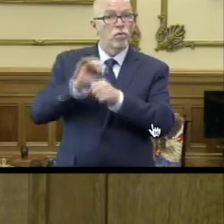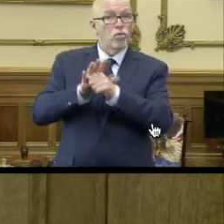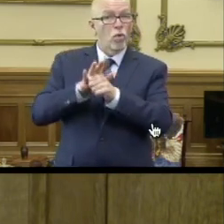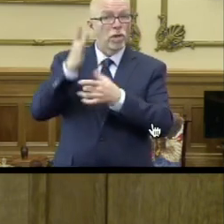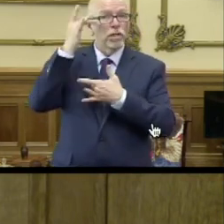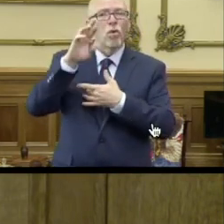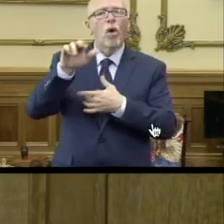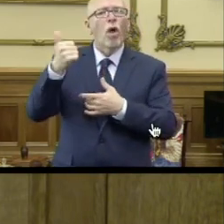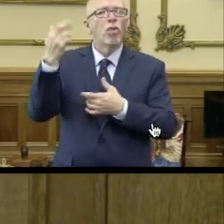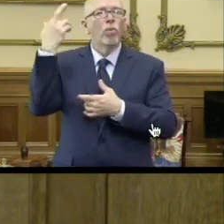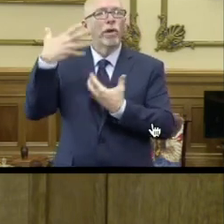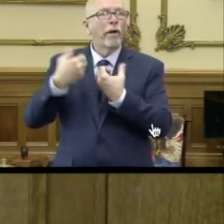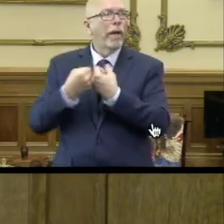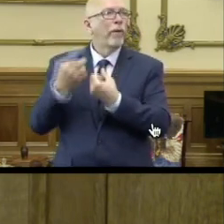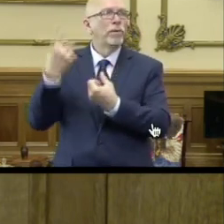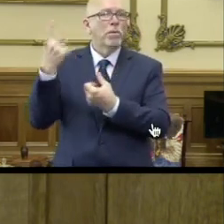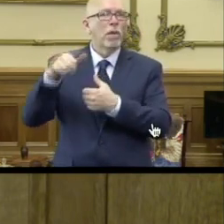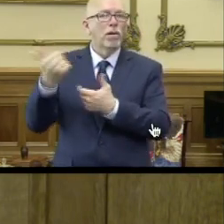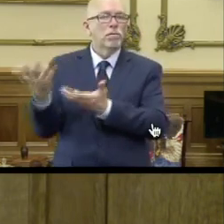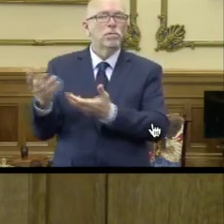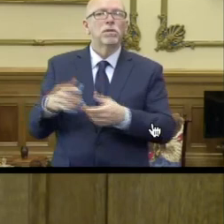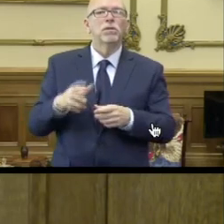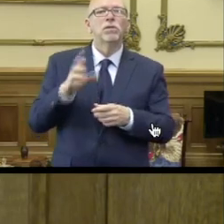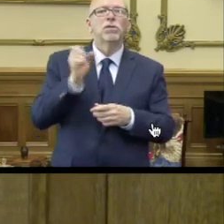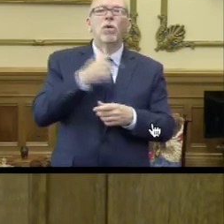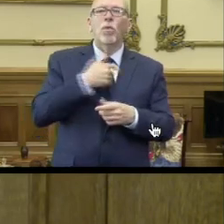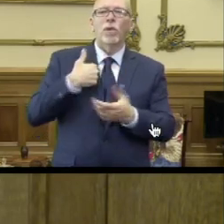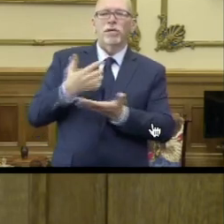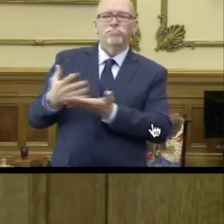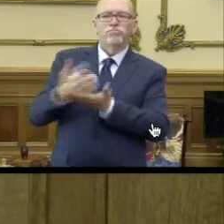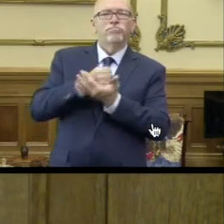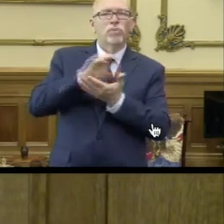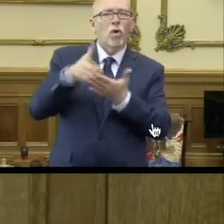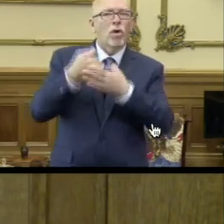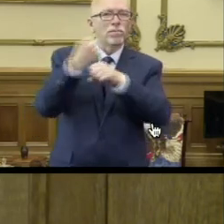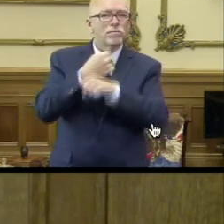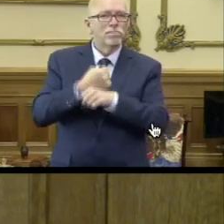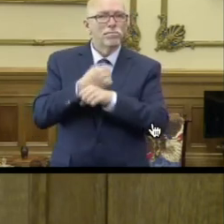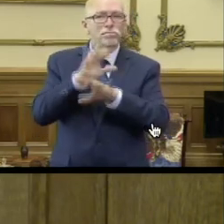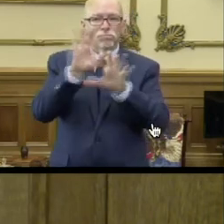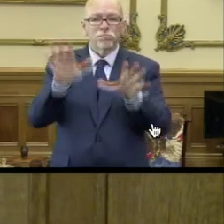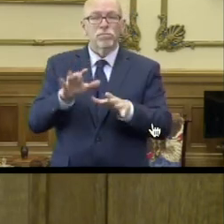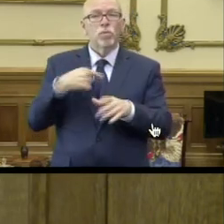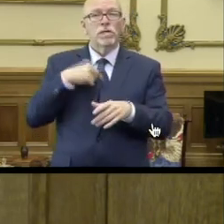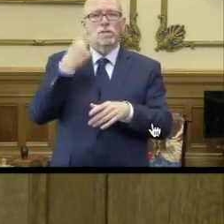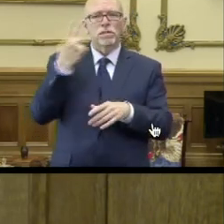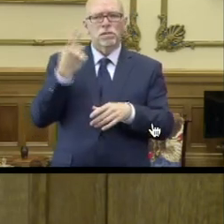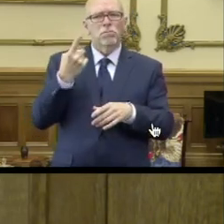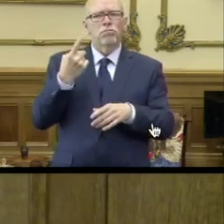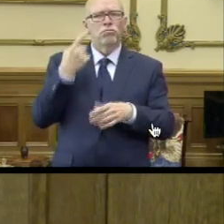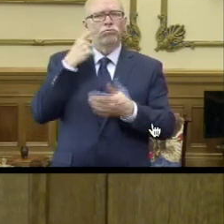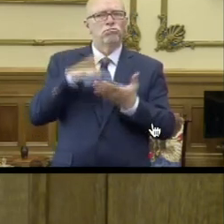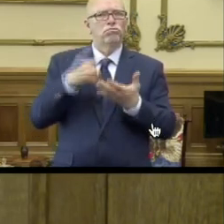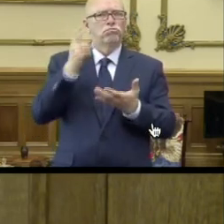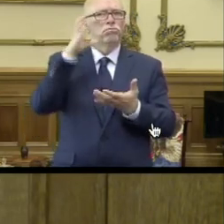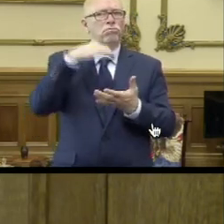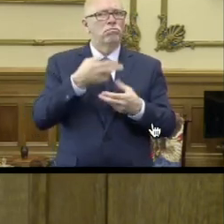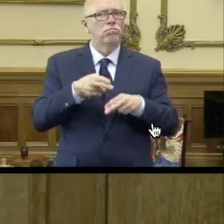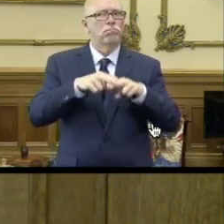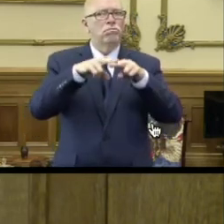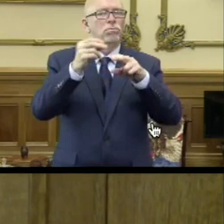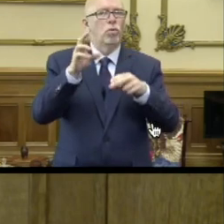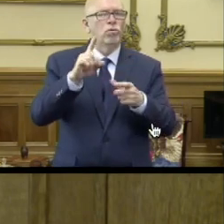trauma or other things? So we take all of those data points in mind. And if we see something to start to go up or to start to change,